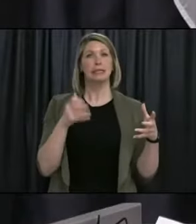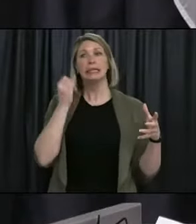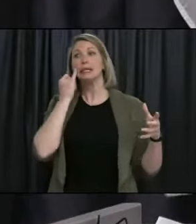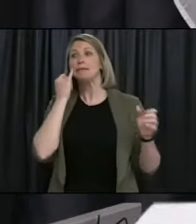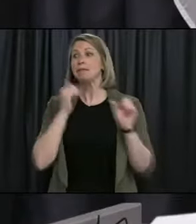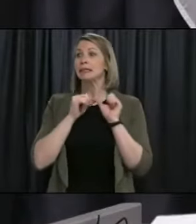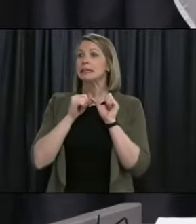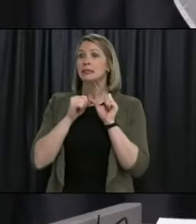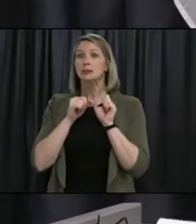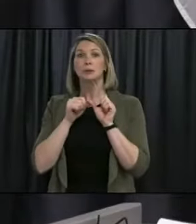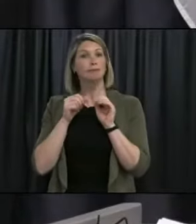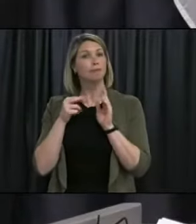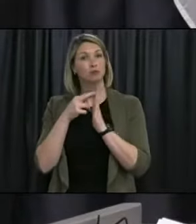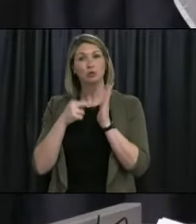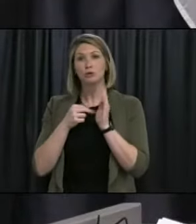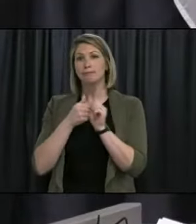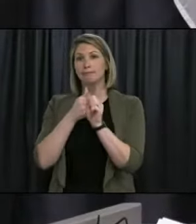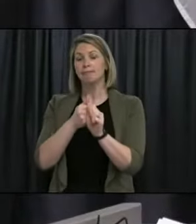that slip through.